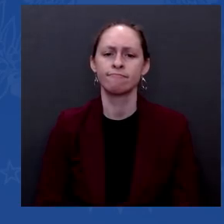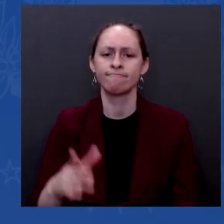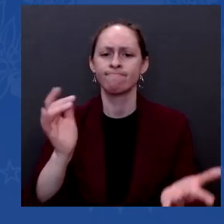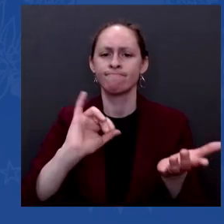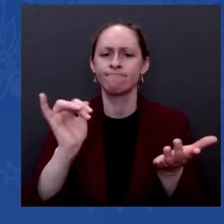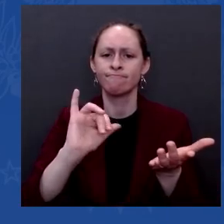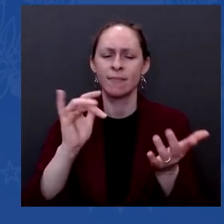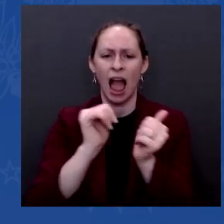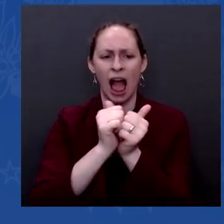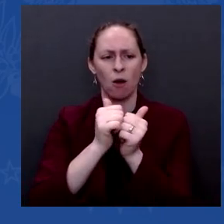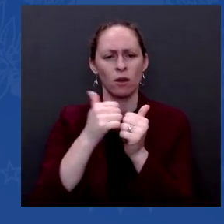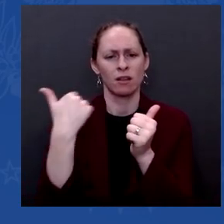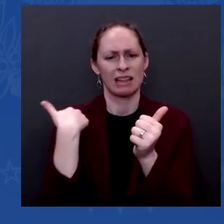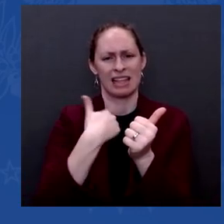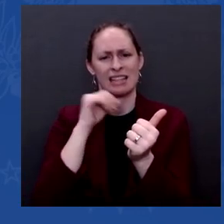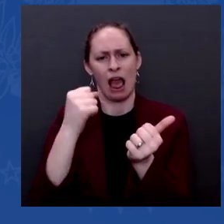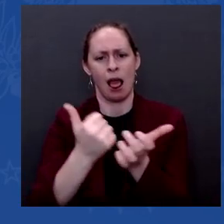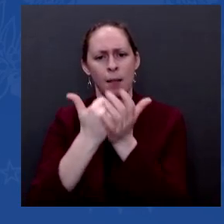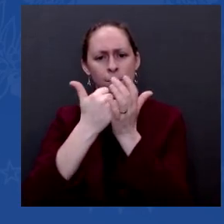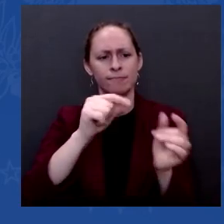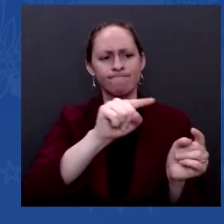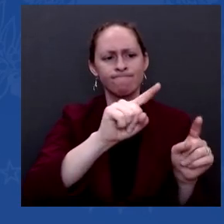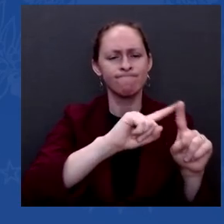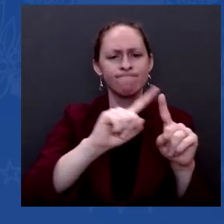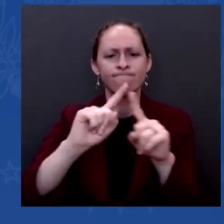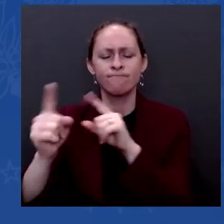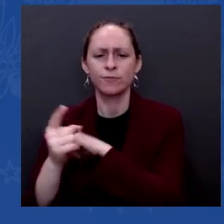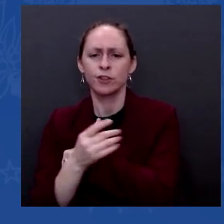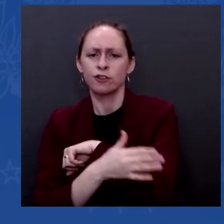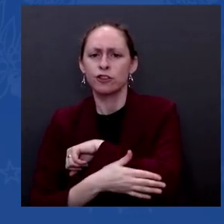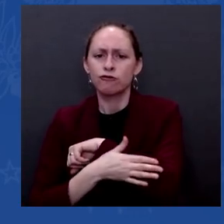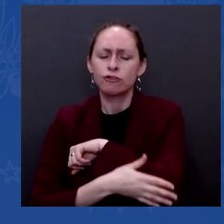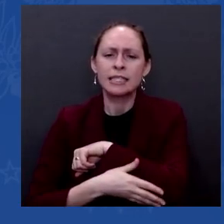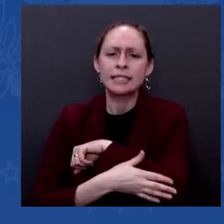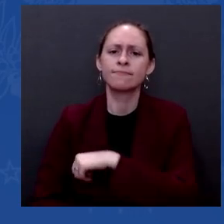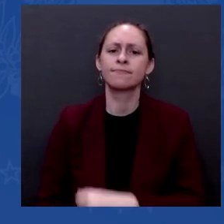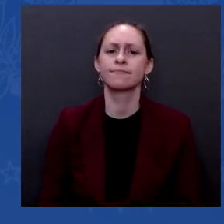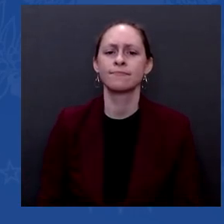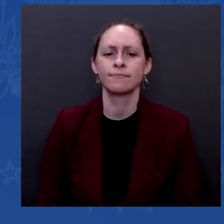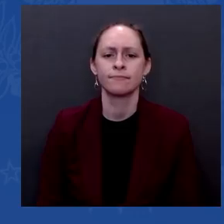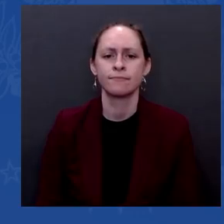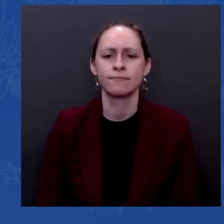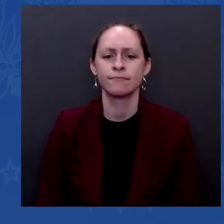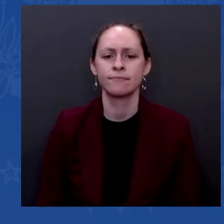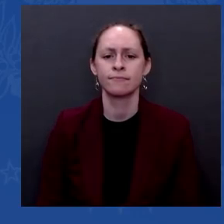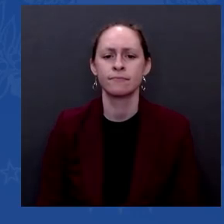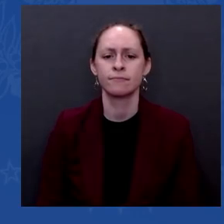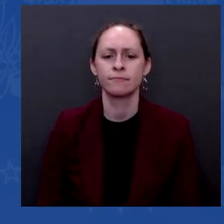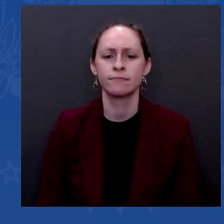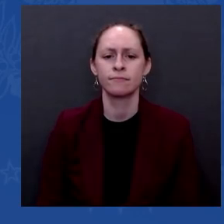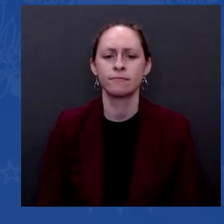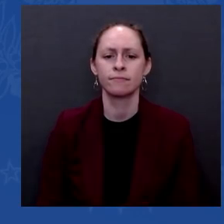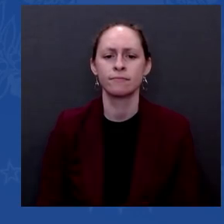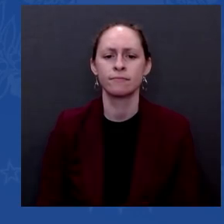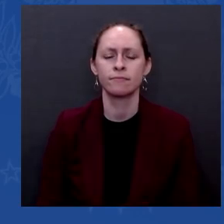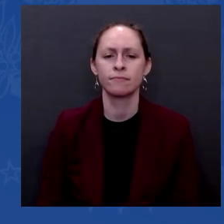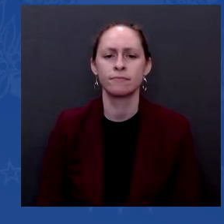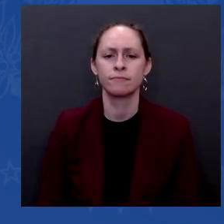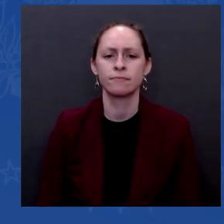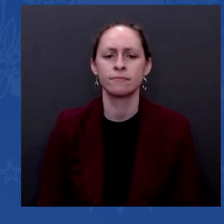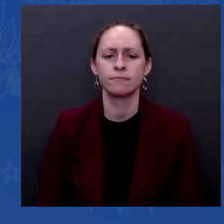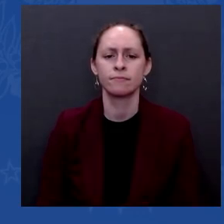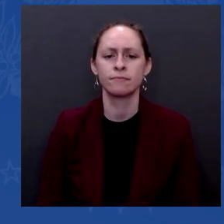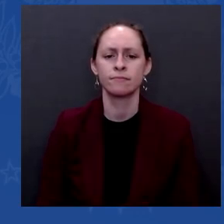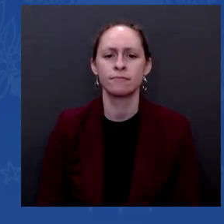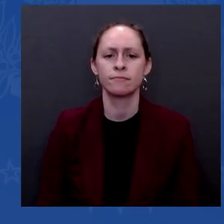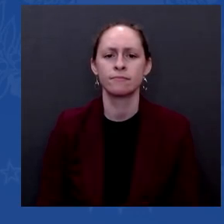with their ability to deal with the inter. People don't sit around in Guatemala and say, got a